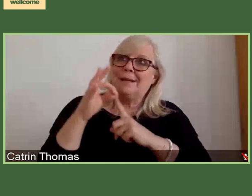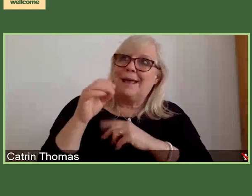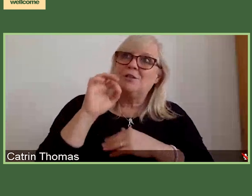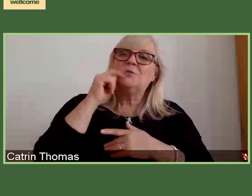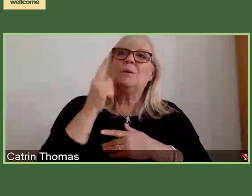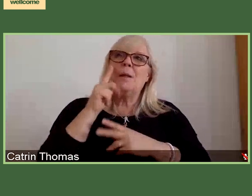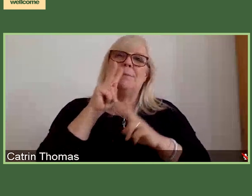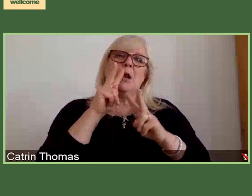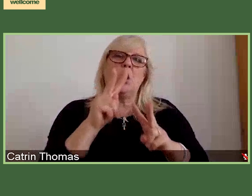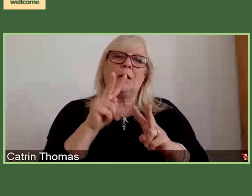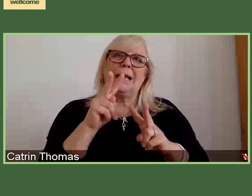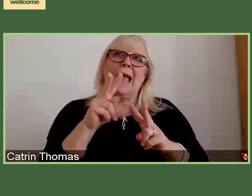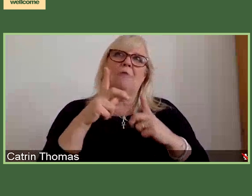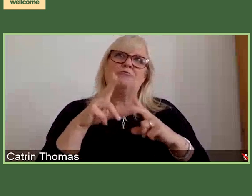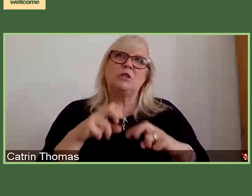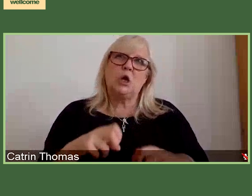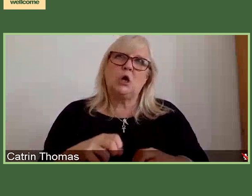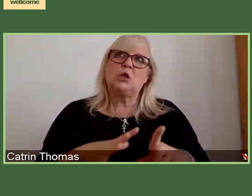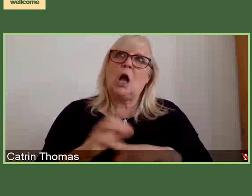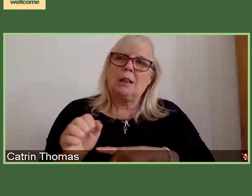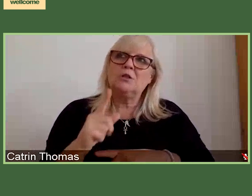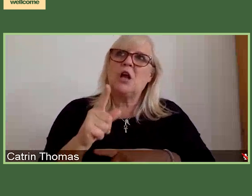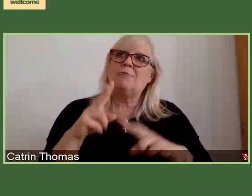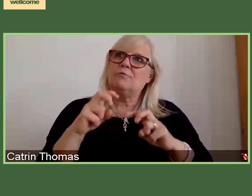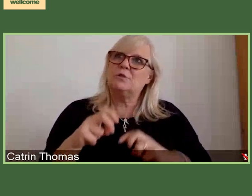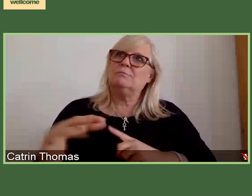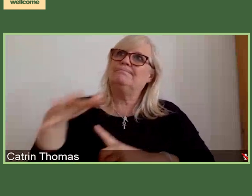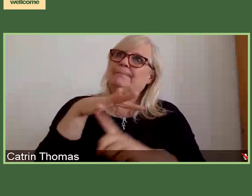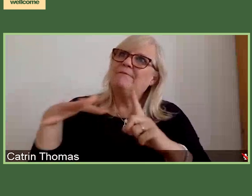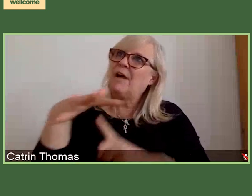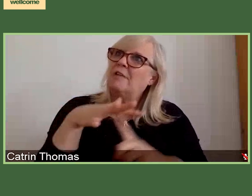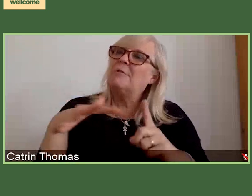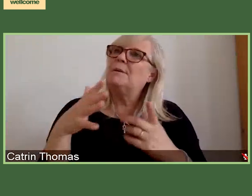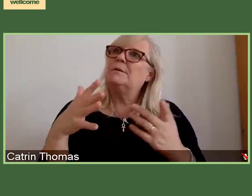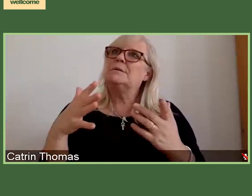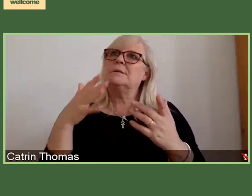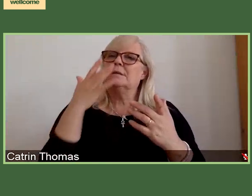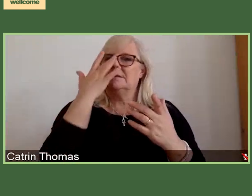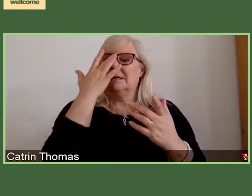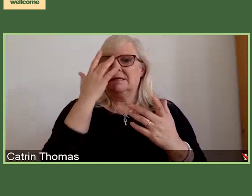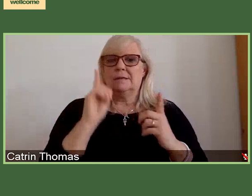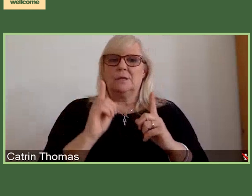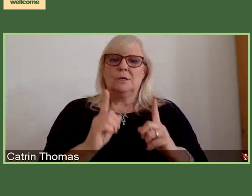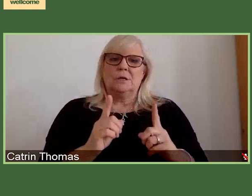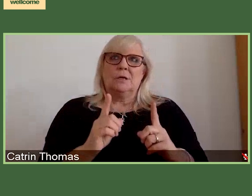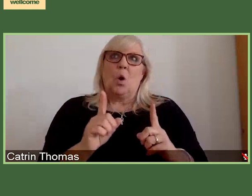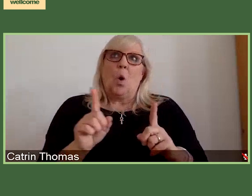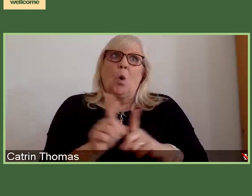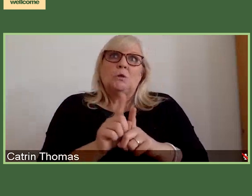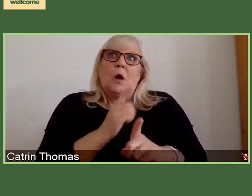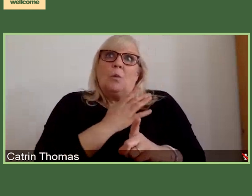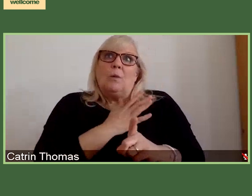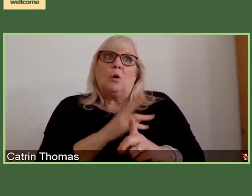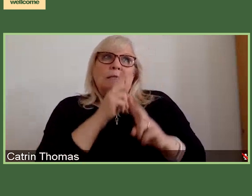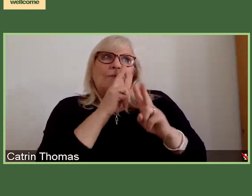through the slides. And that's both the environment that the researcher is in, but also their contribution to their local environment